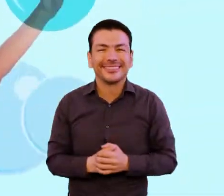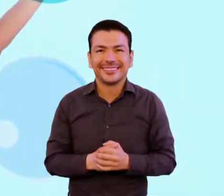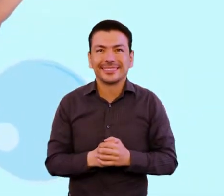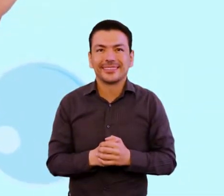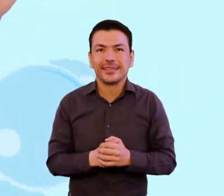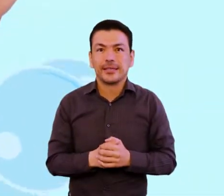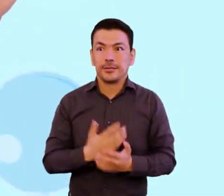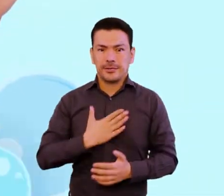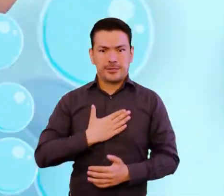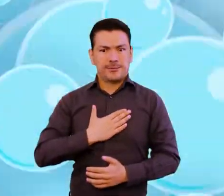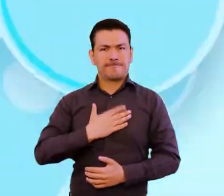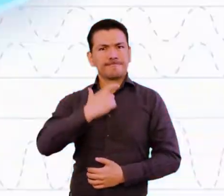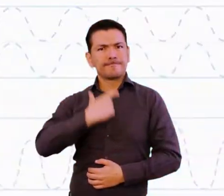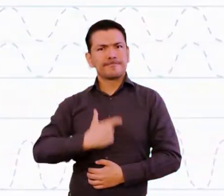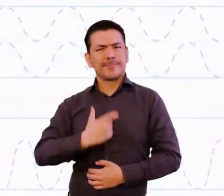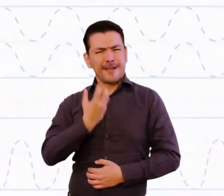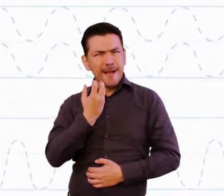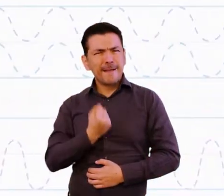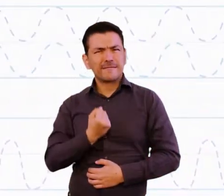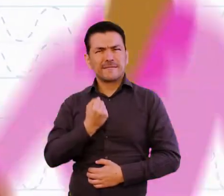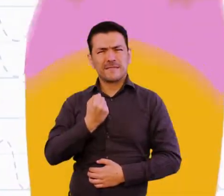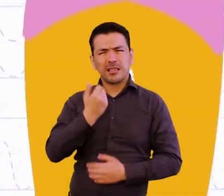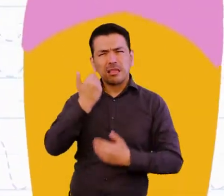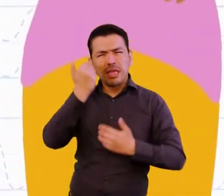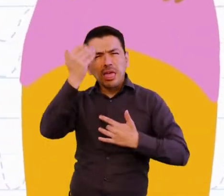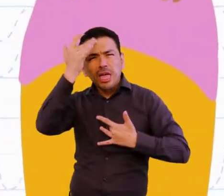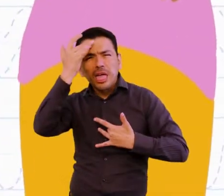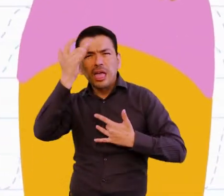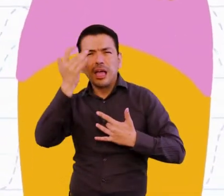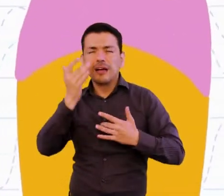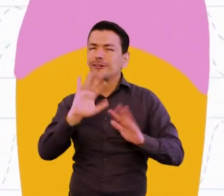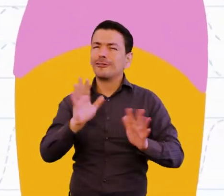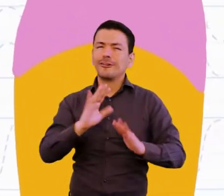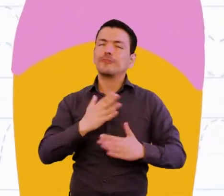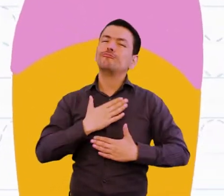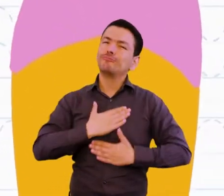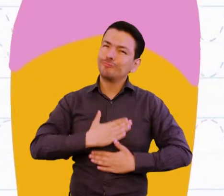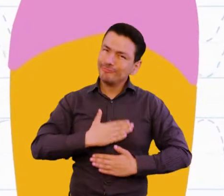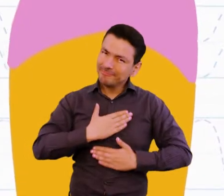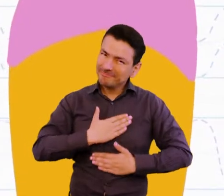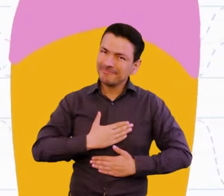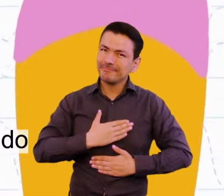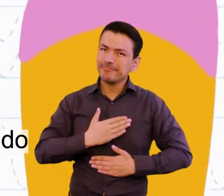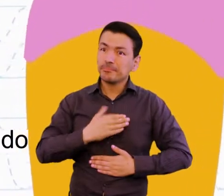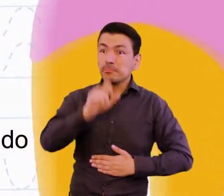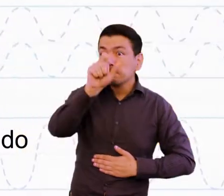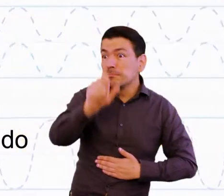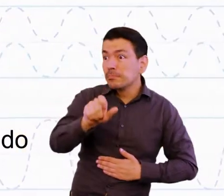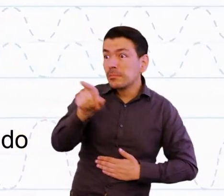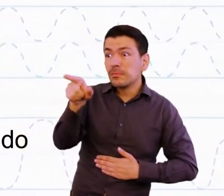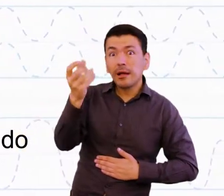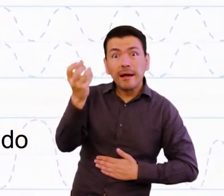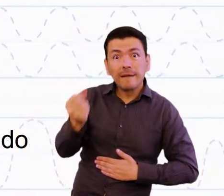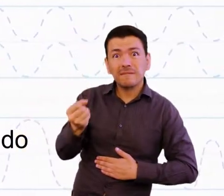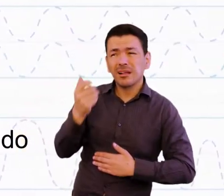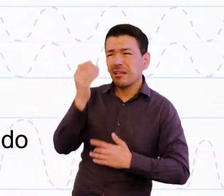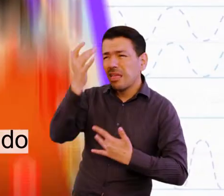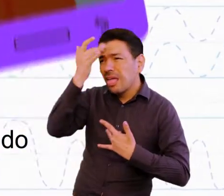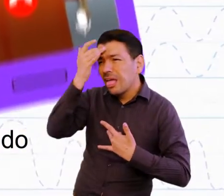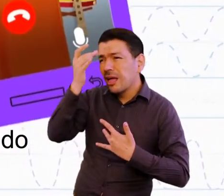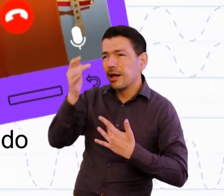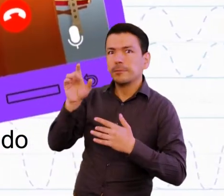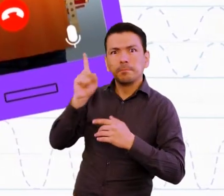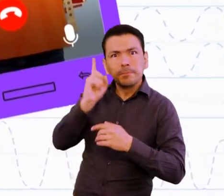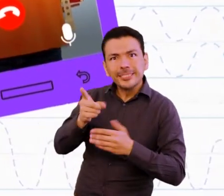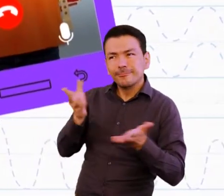no one should feel bad if they've been sick if you know someone think